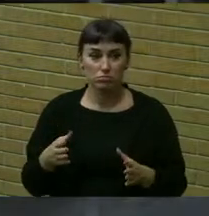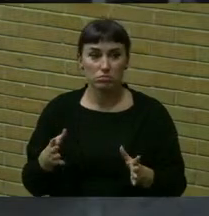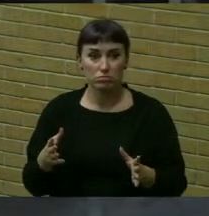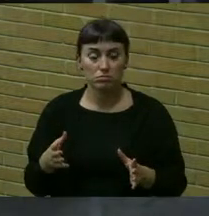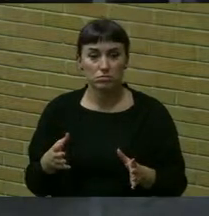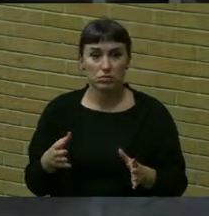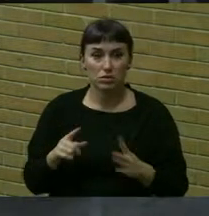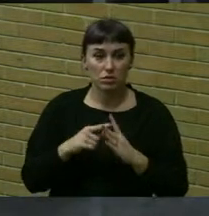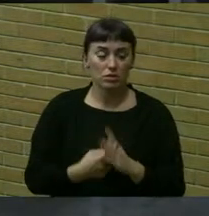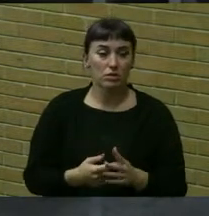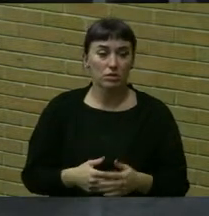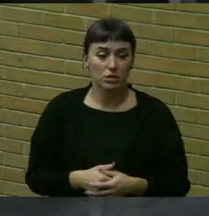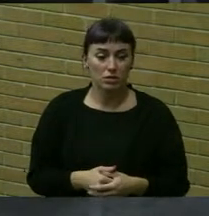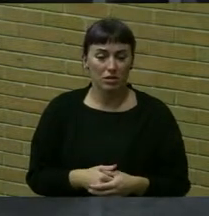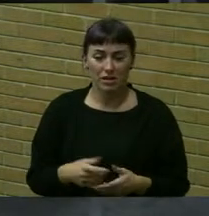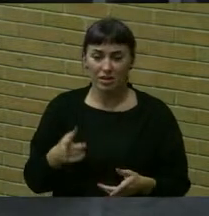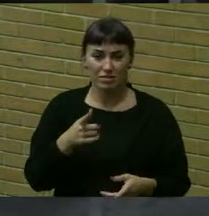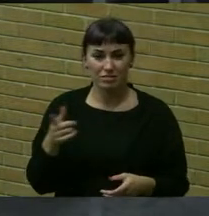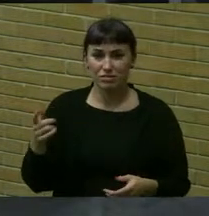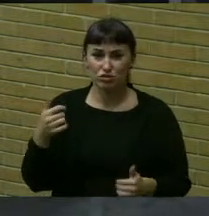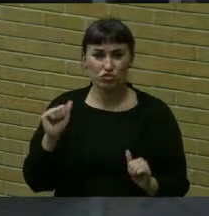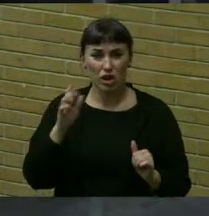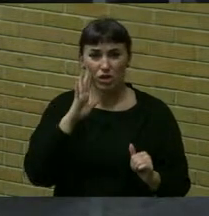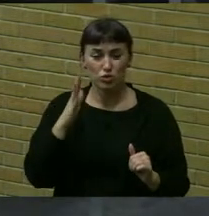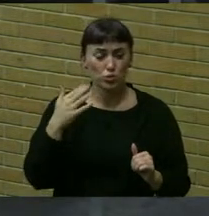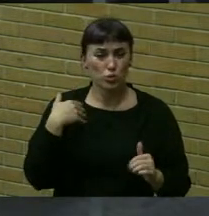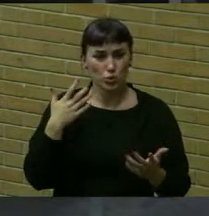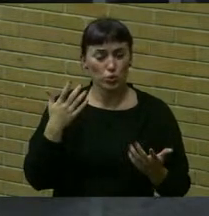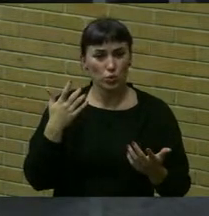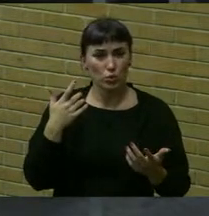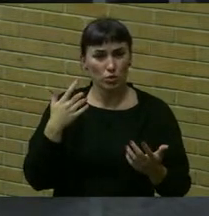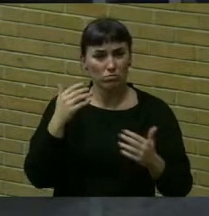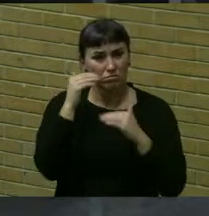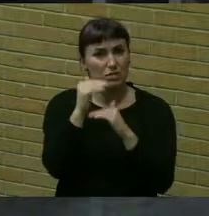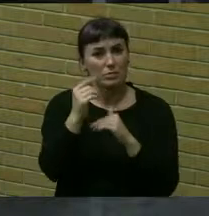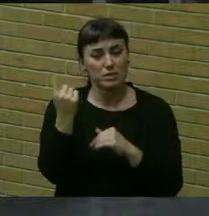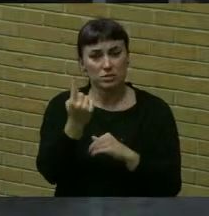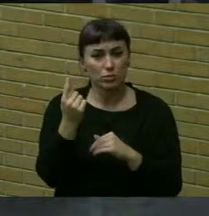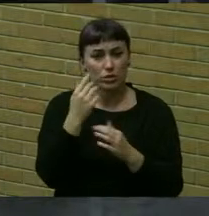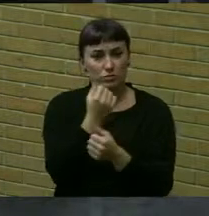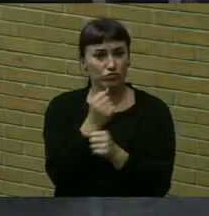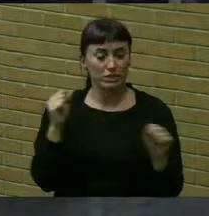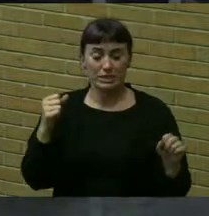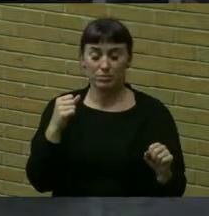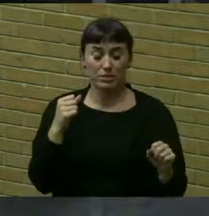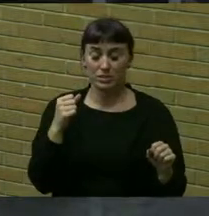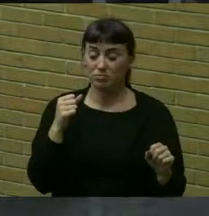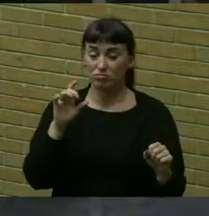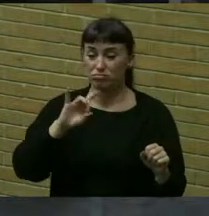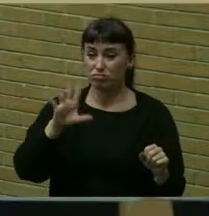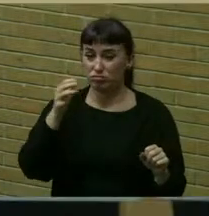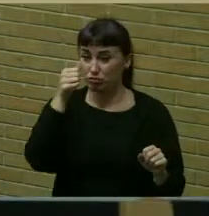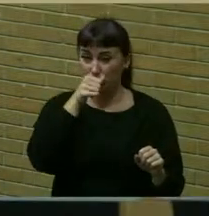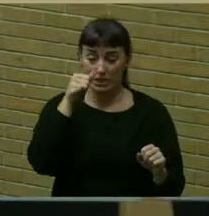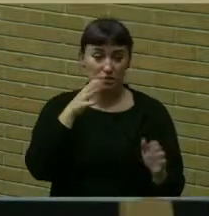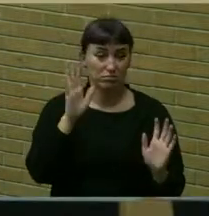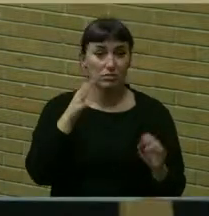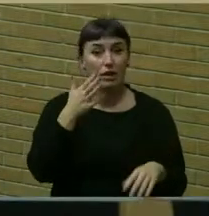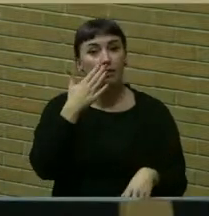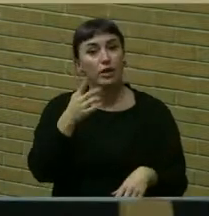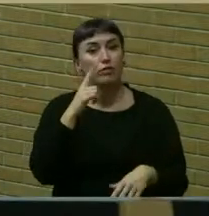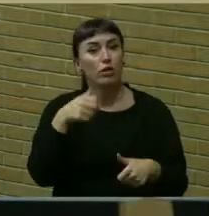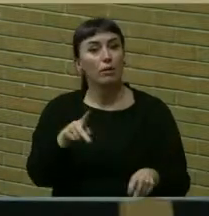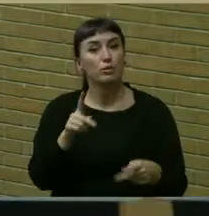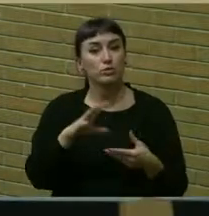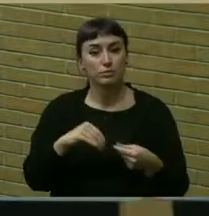this nonsense of trying to restrict somebody's freedom is, is beyond ridiculous. Thank you for the opportunity